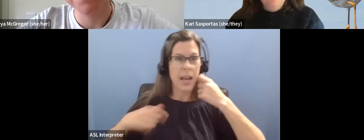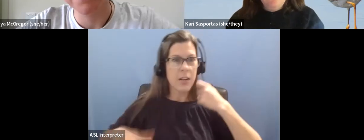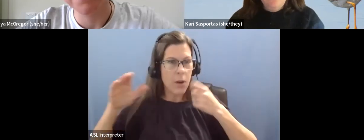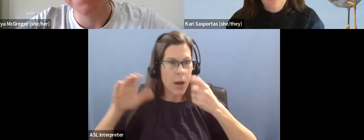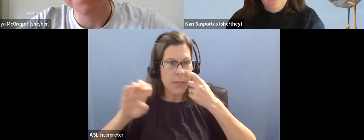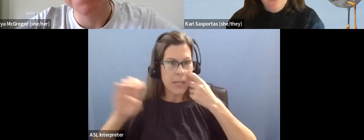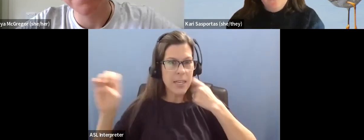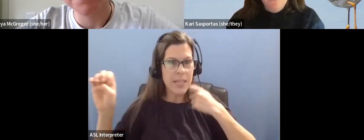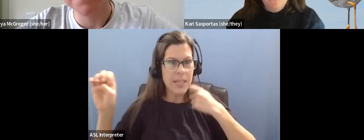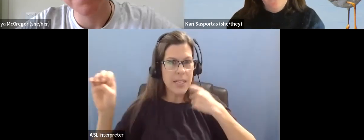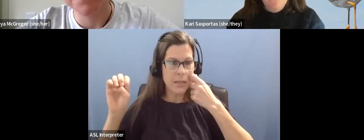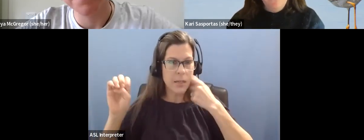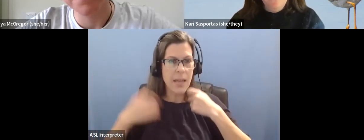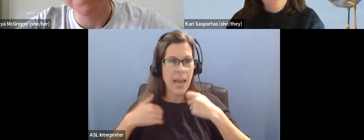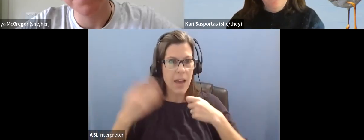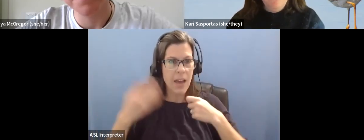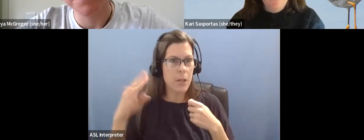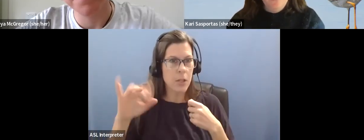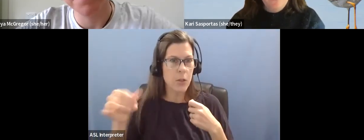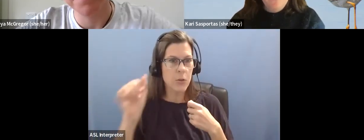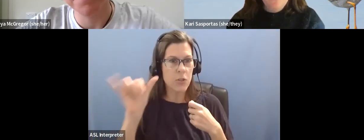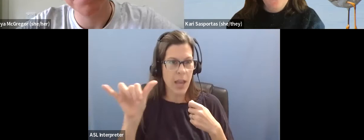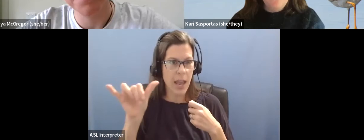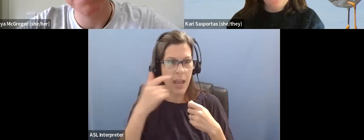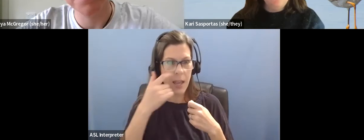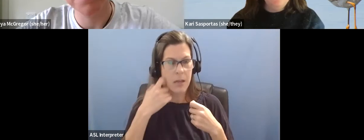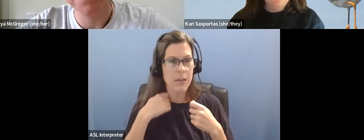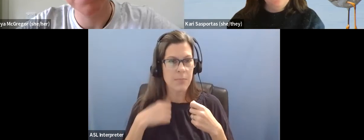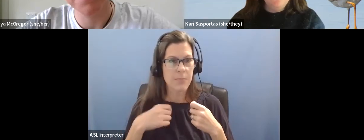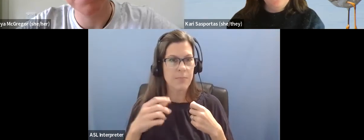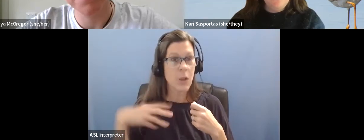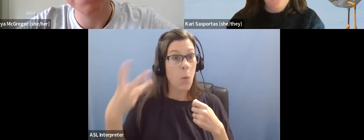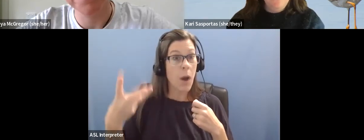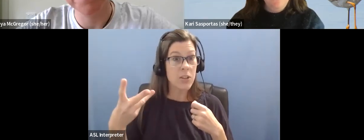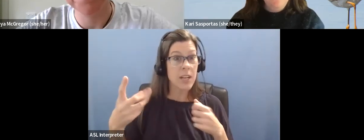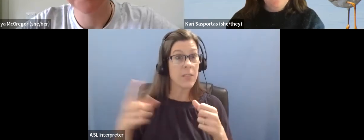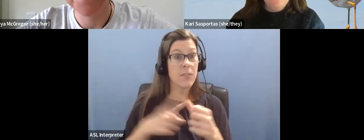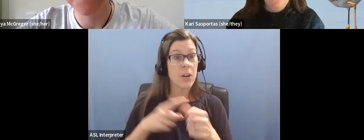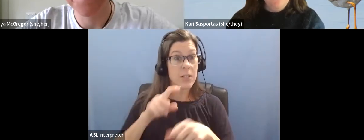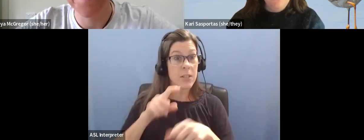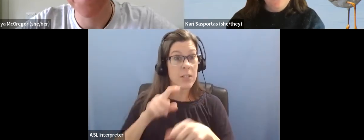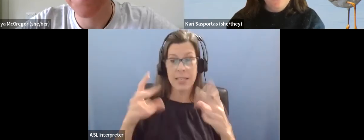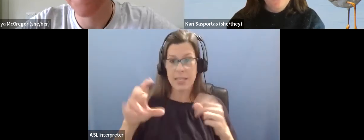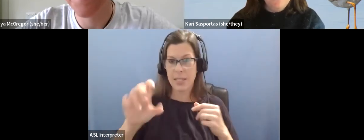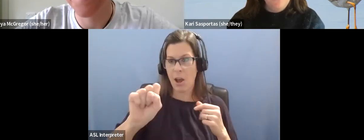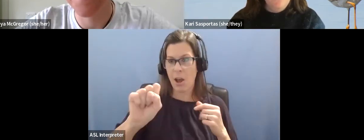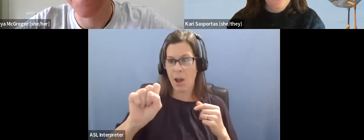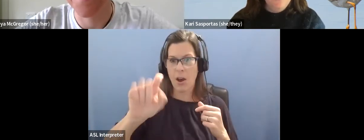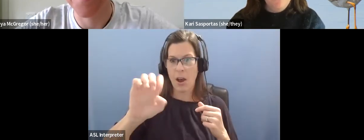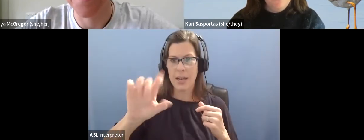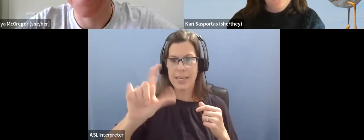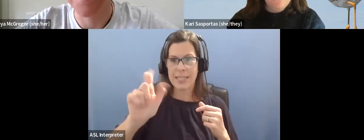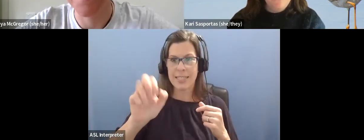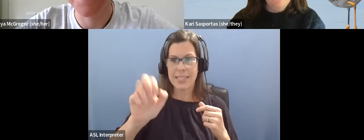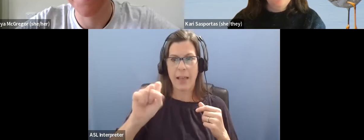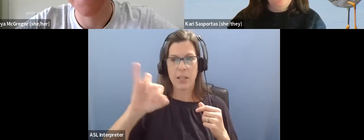And we had blue jays there. But in Washington was my first time seeing a Stellar's Jay. And so, I thought, well, that's cool. It's kind of a blue